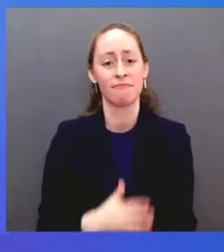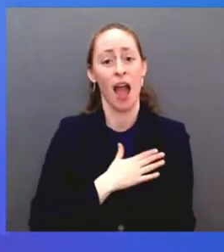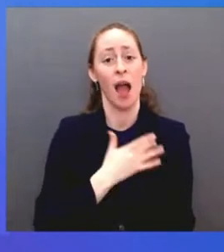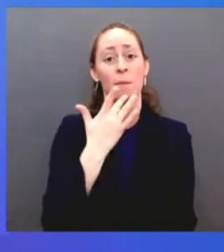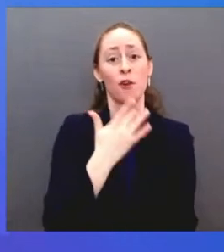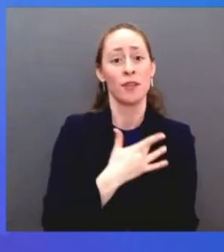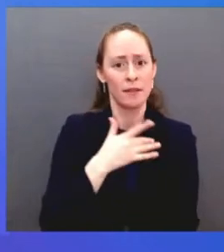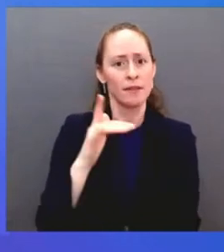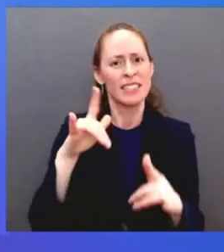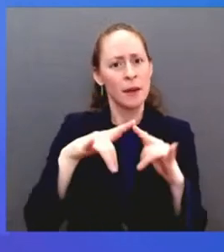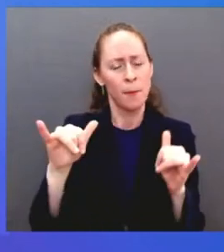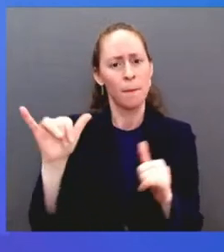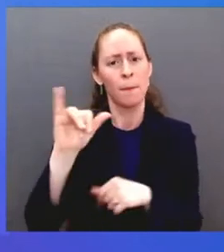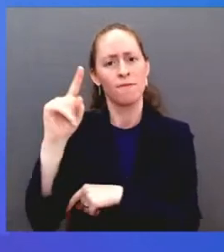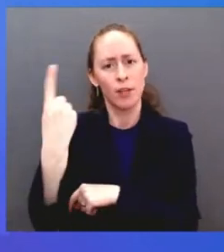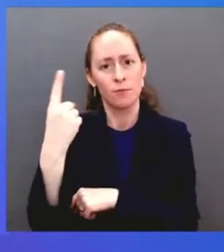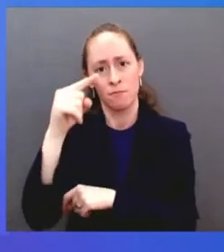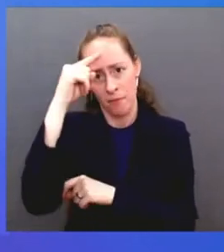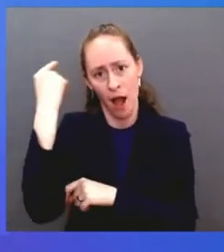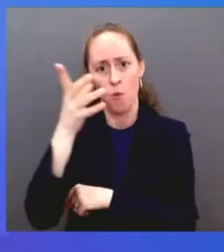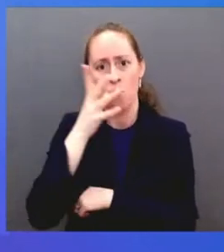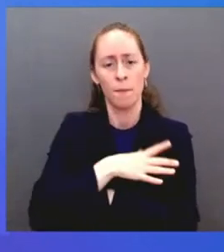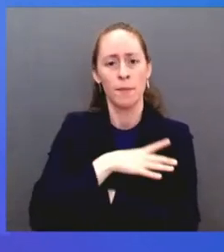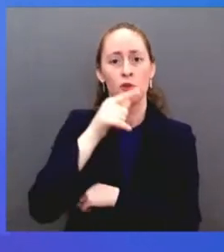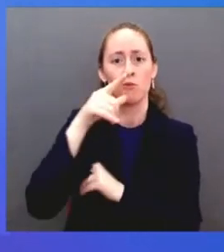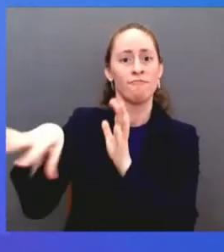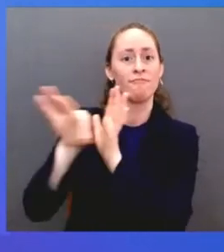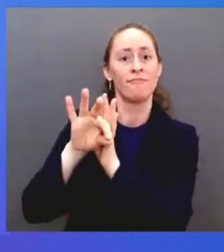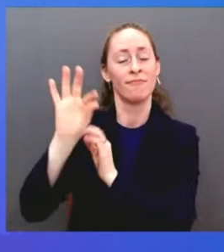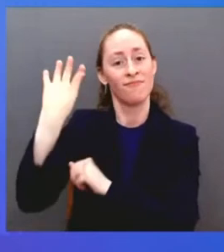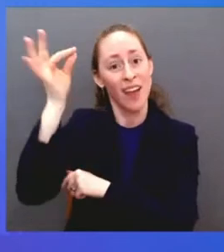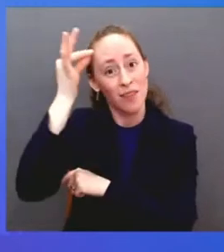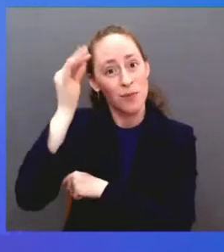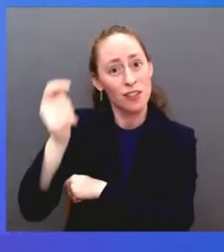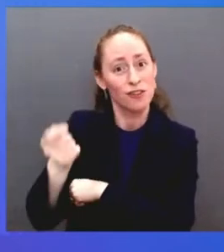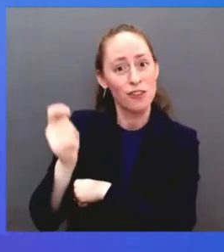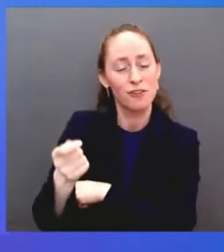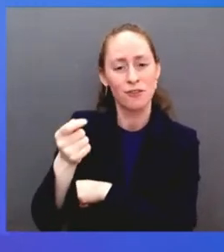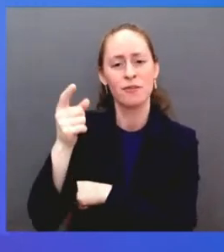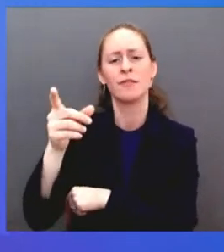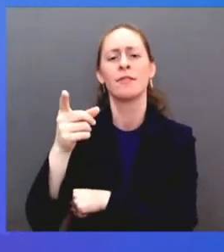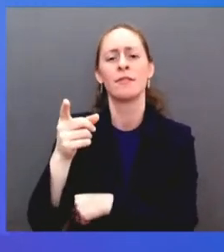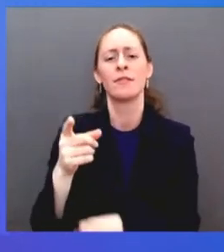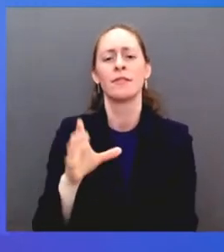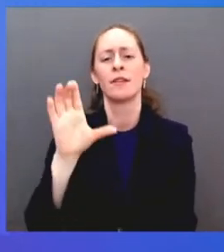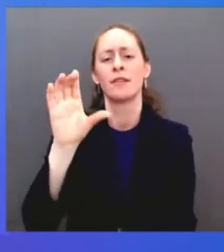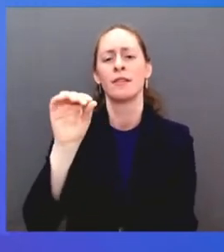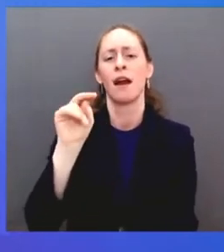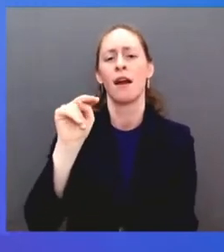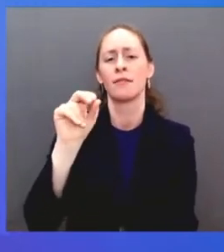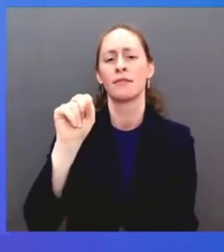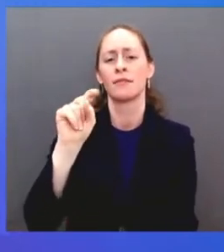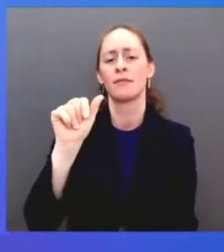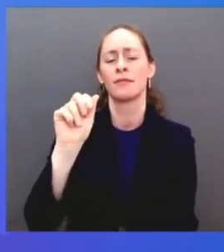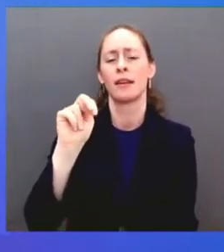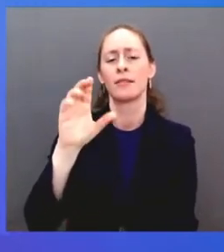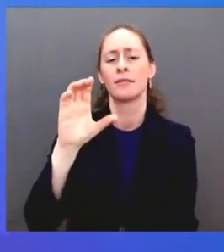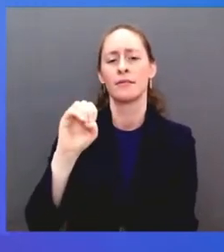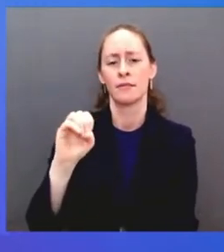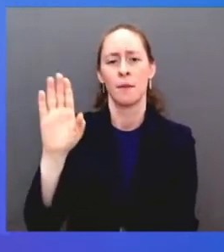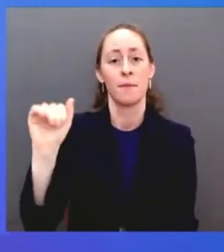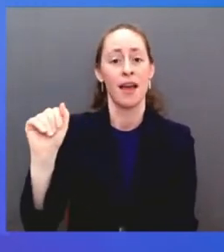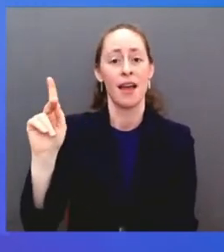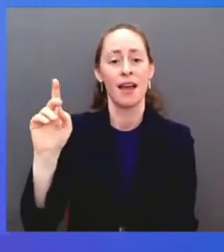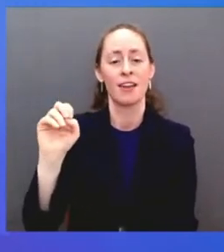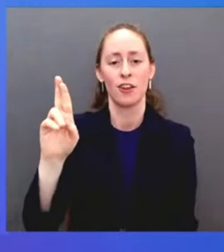federal judge, the Honorable Constance Baker Motley. We were born exactly 49 years to the